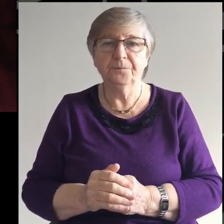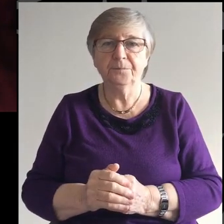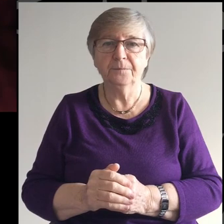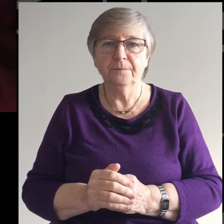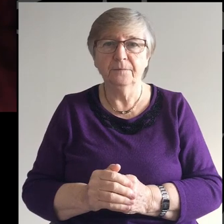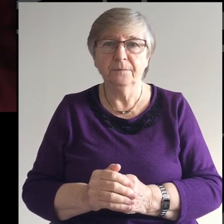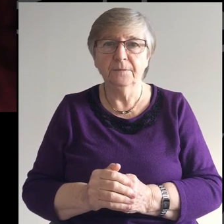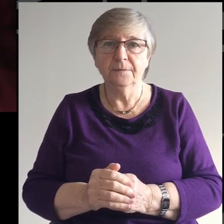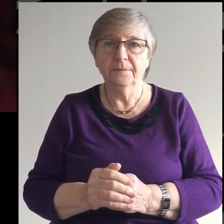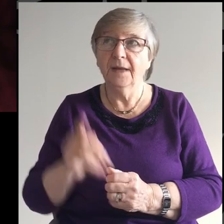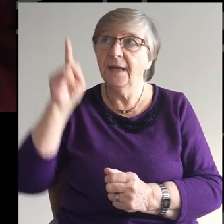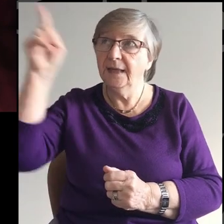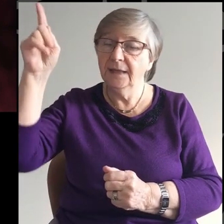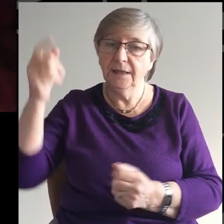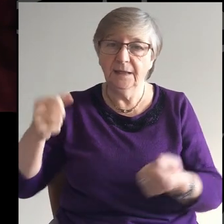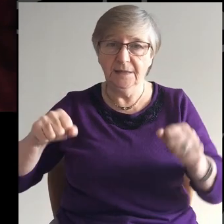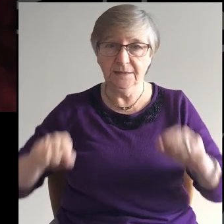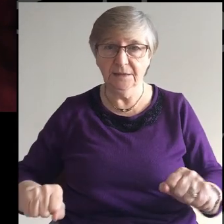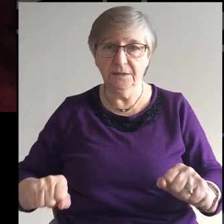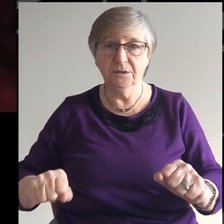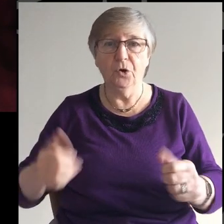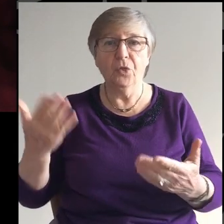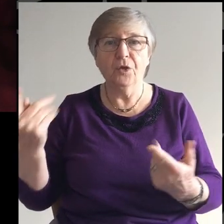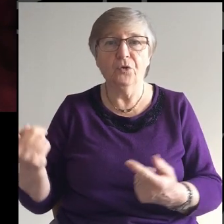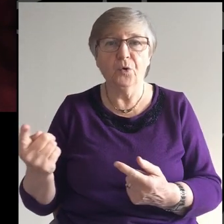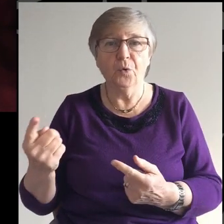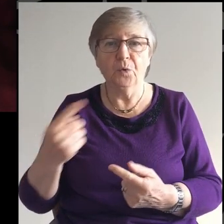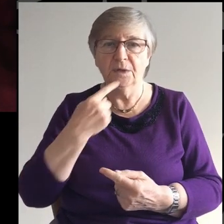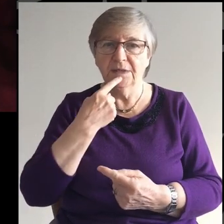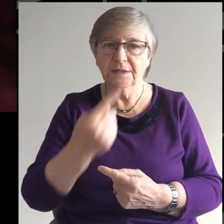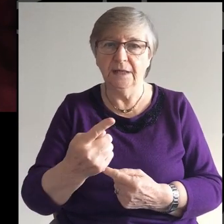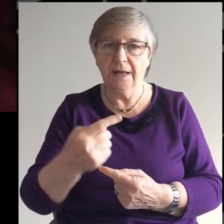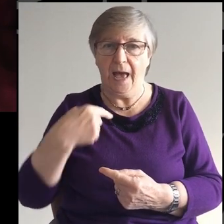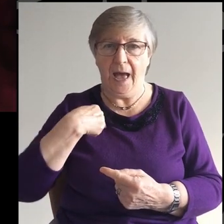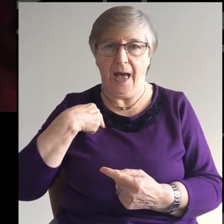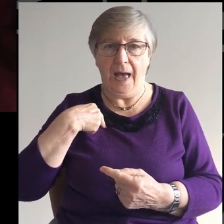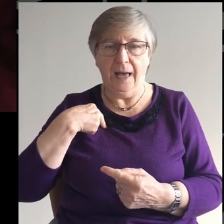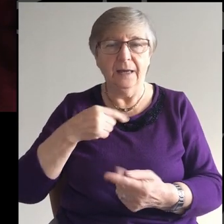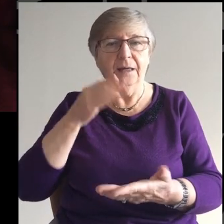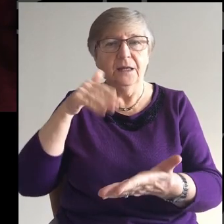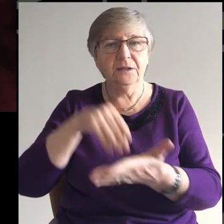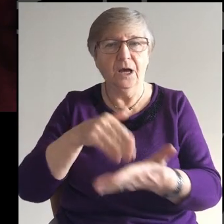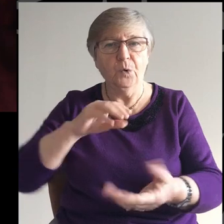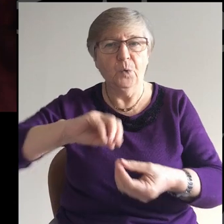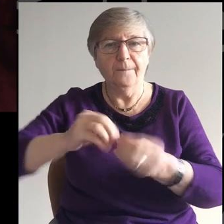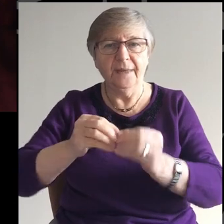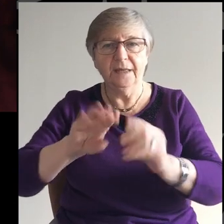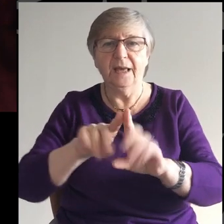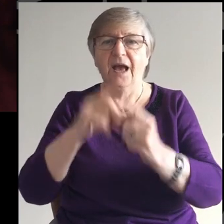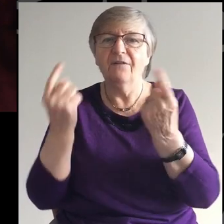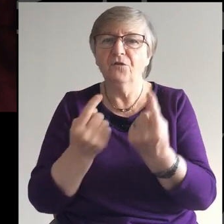He who was seated on the throne said, I am making everything new.